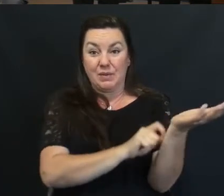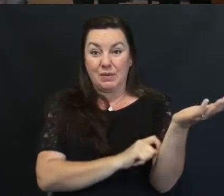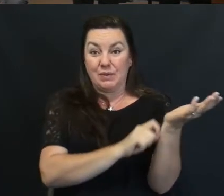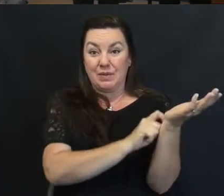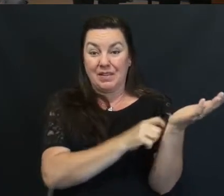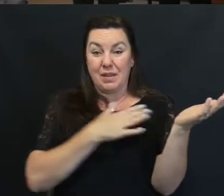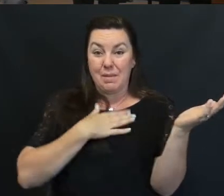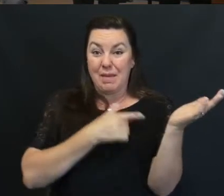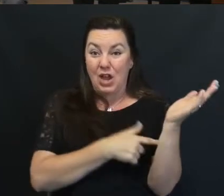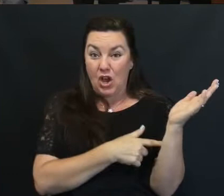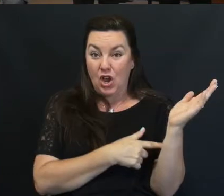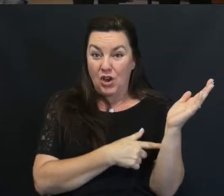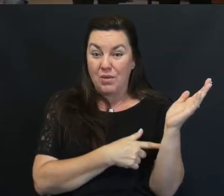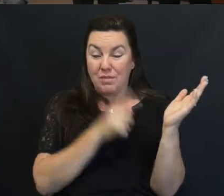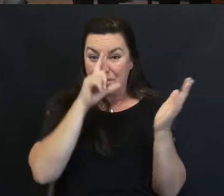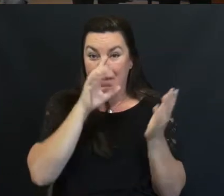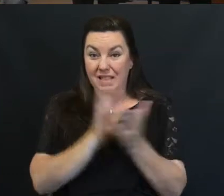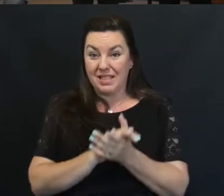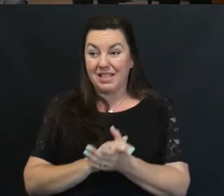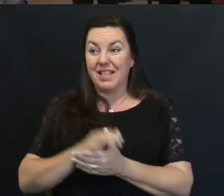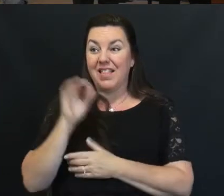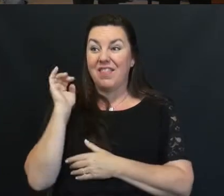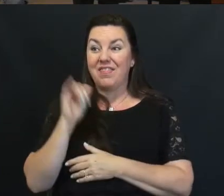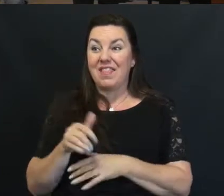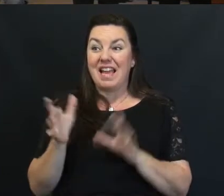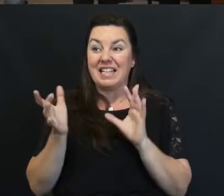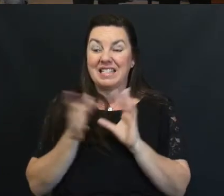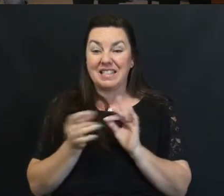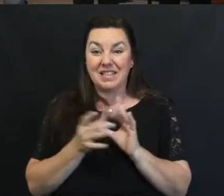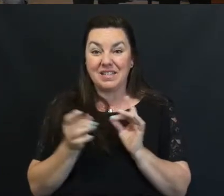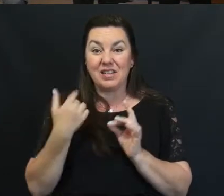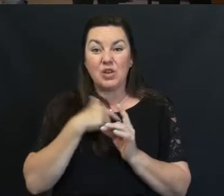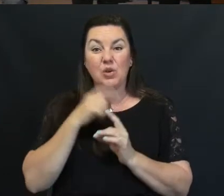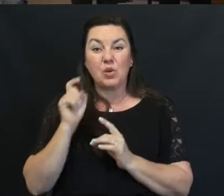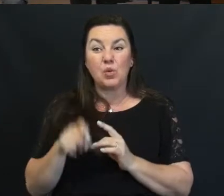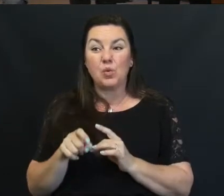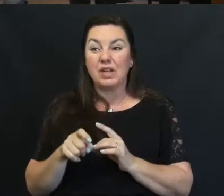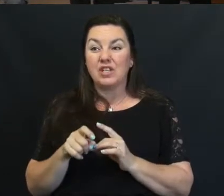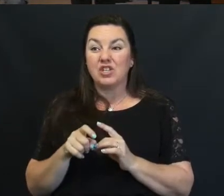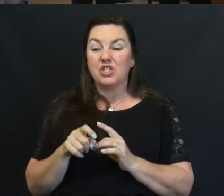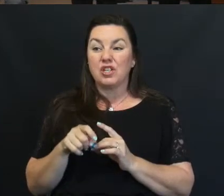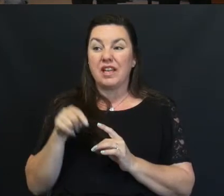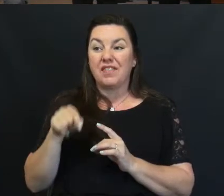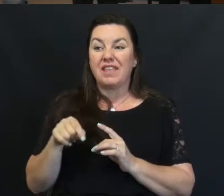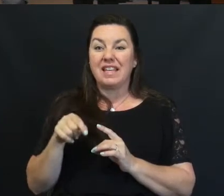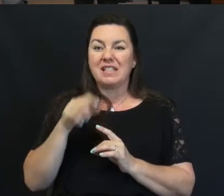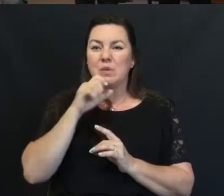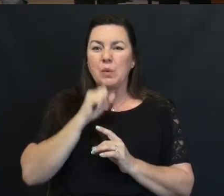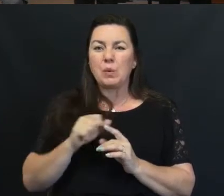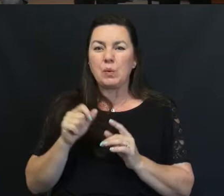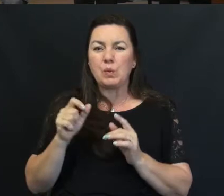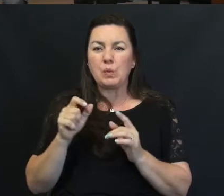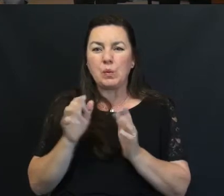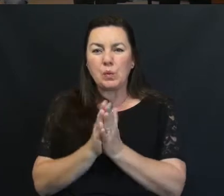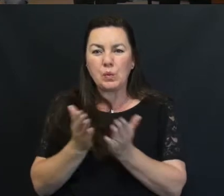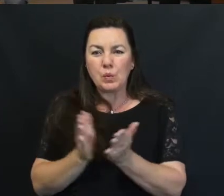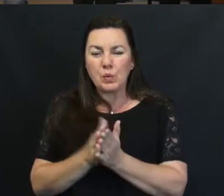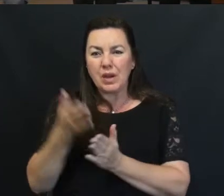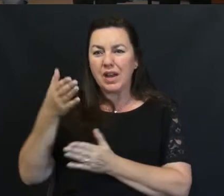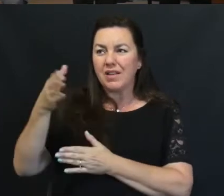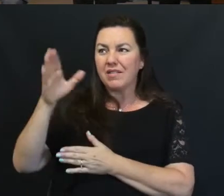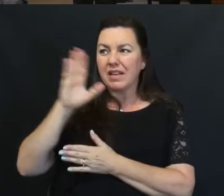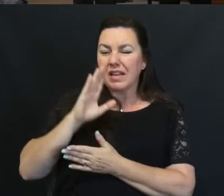But that's the message. And it says we should let these ancient words of God impart